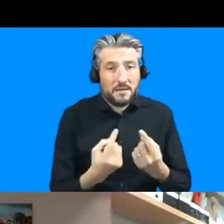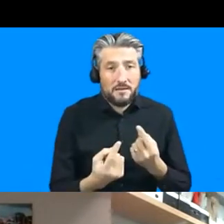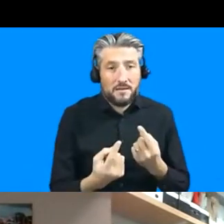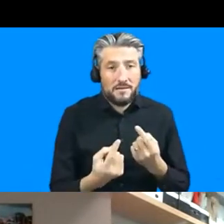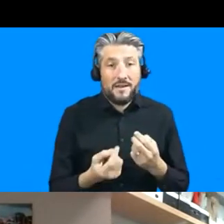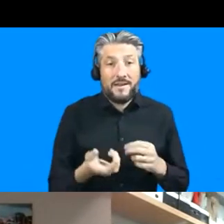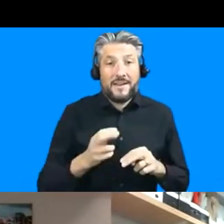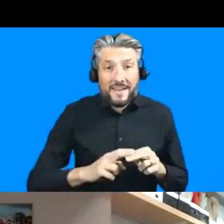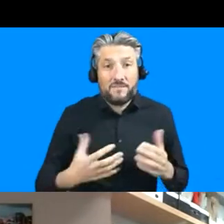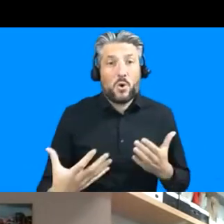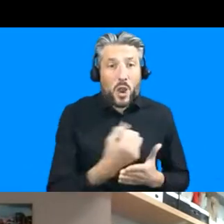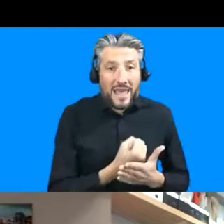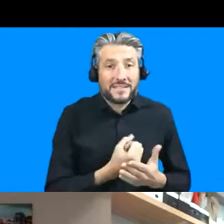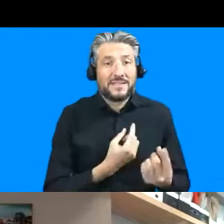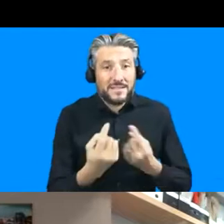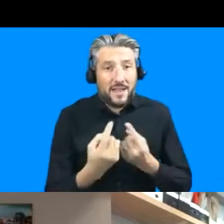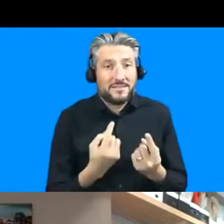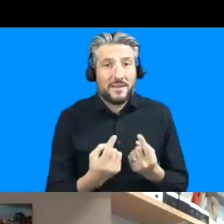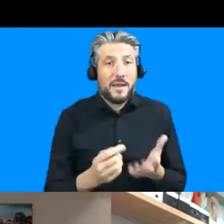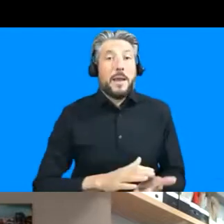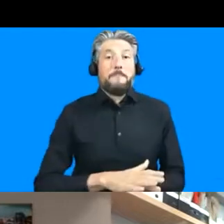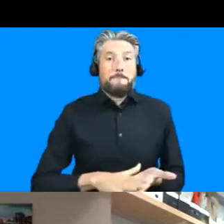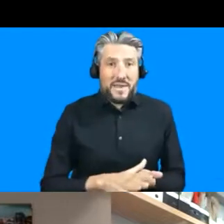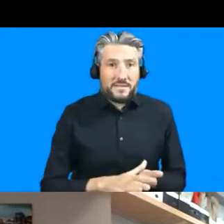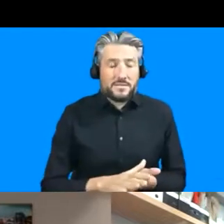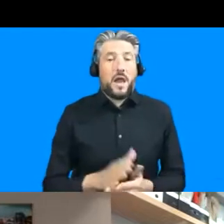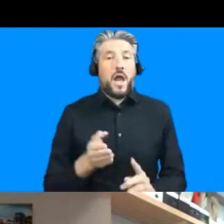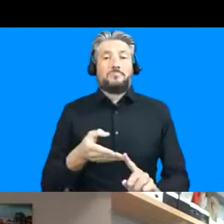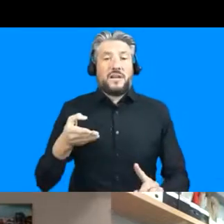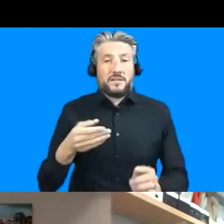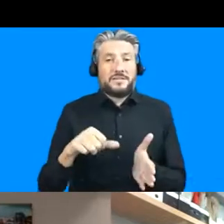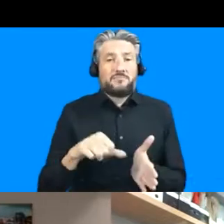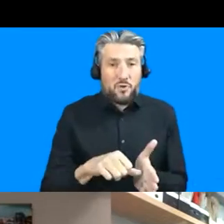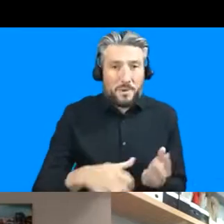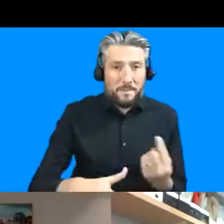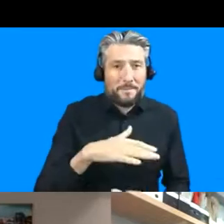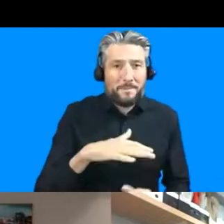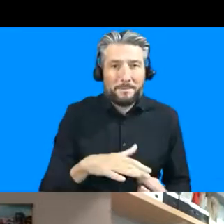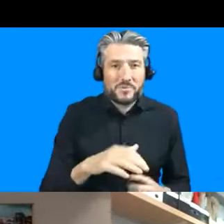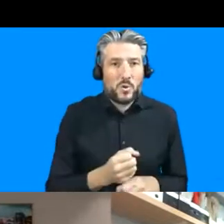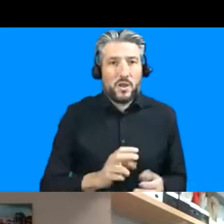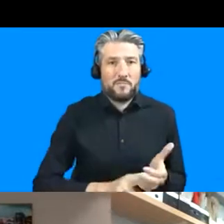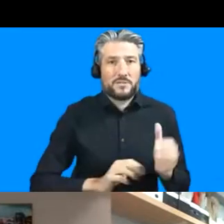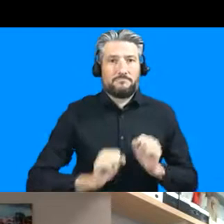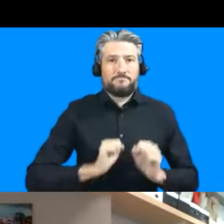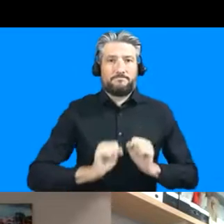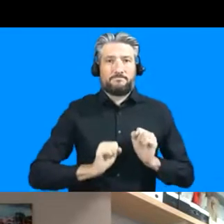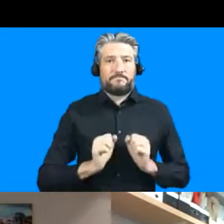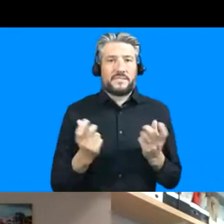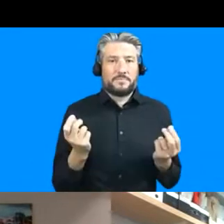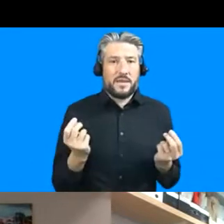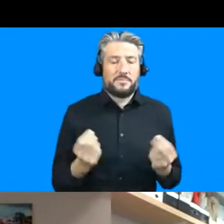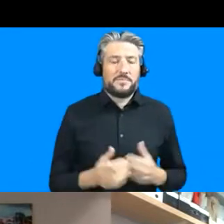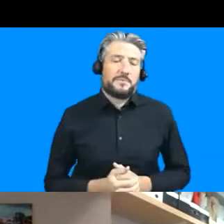of validate their existence so that's a kind of little collection of some of the politics of neglect and exclusion um and all of